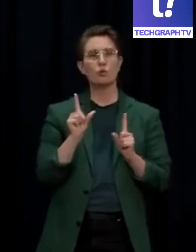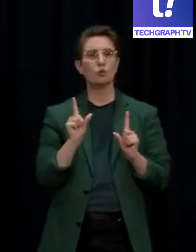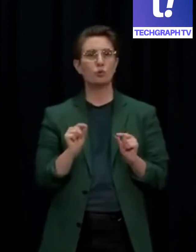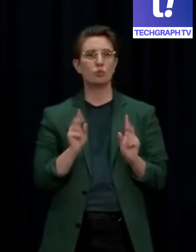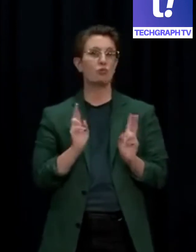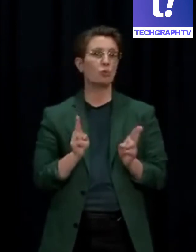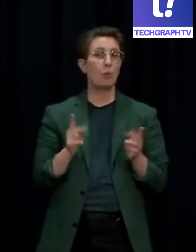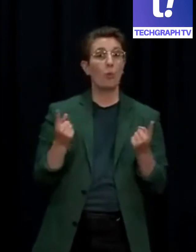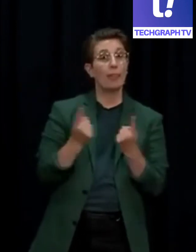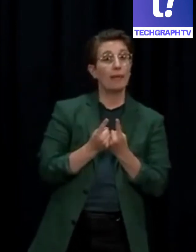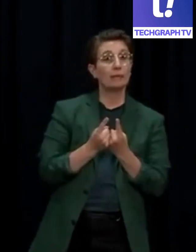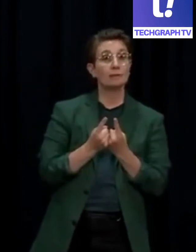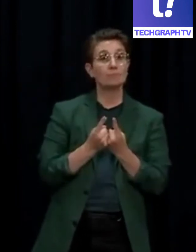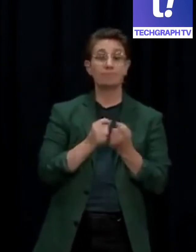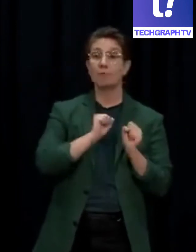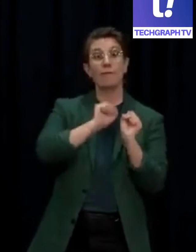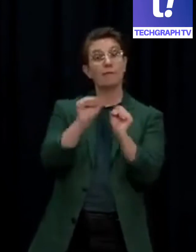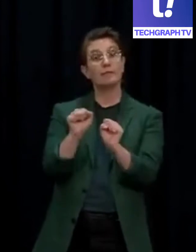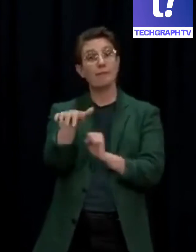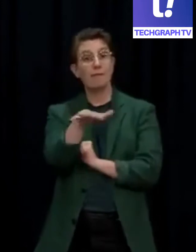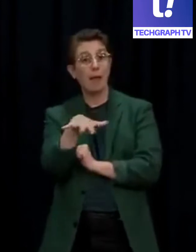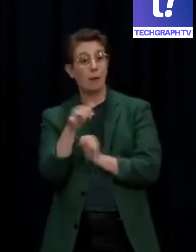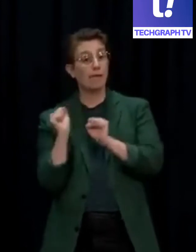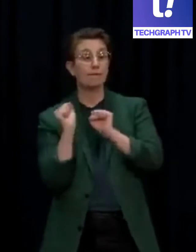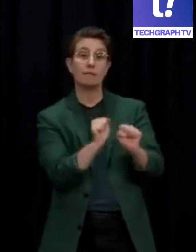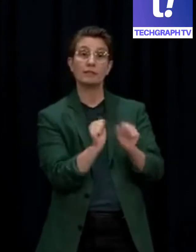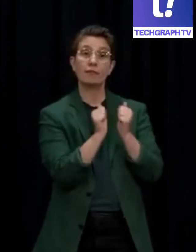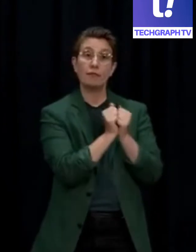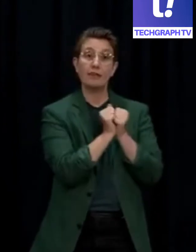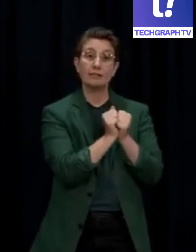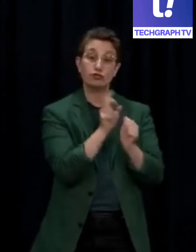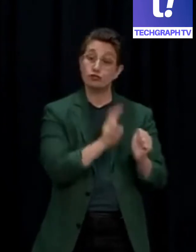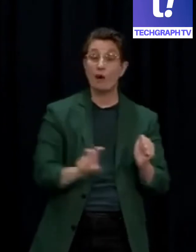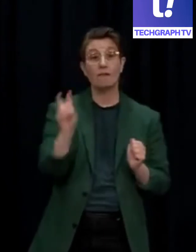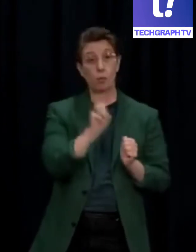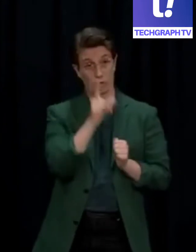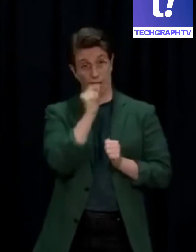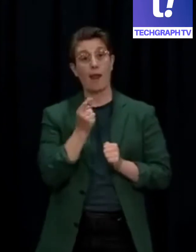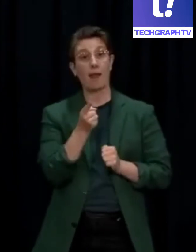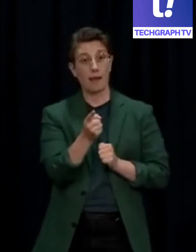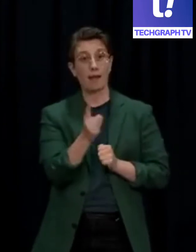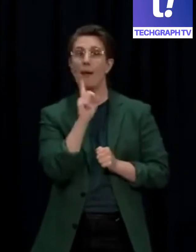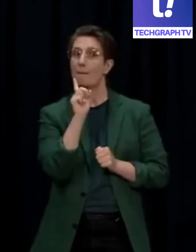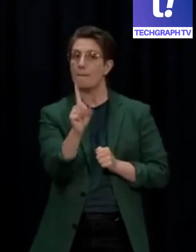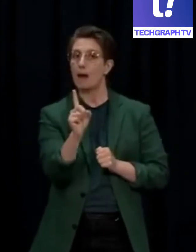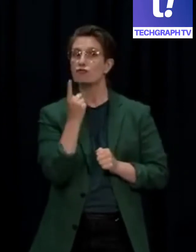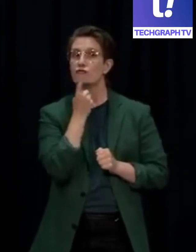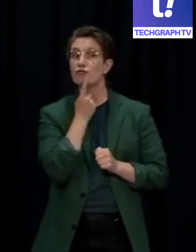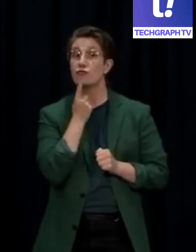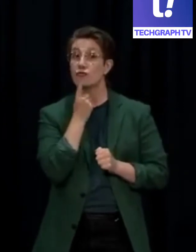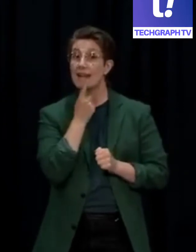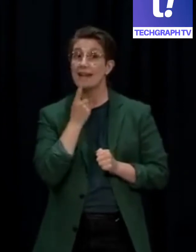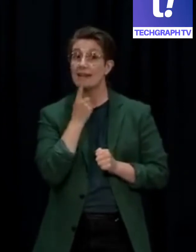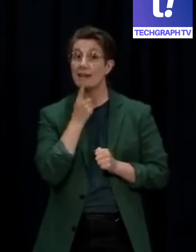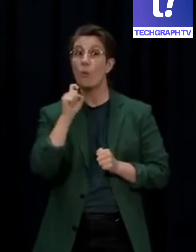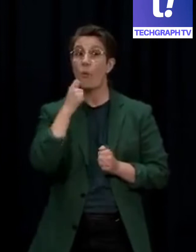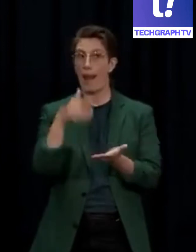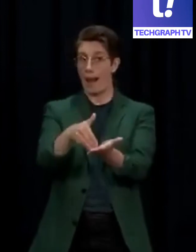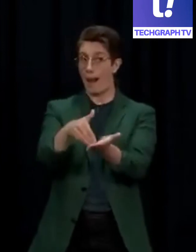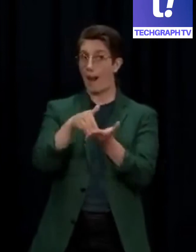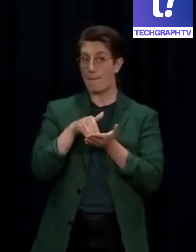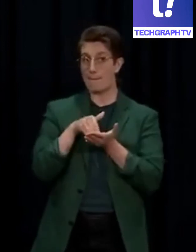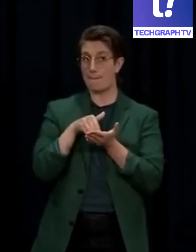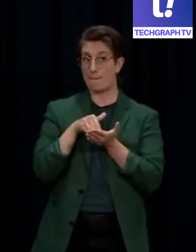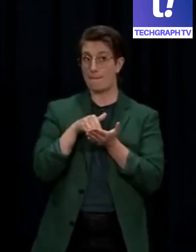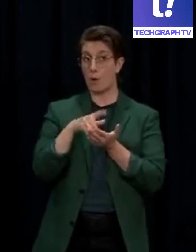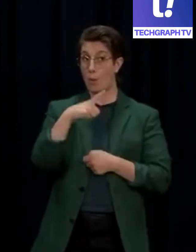including visiting family and friends and moving around the country. But Red will make a difference because it focuses in on those events that we know